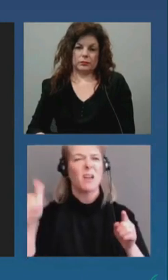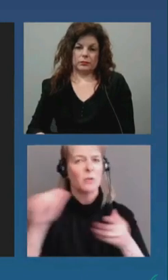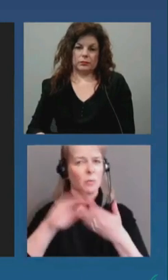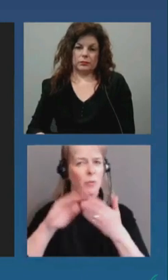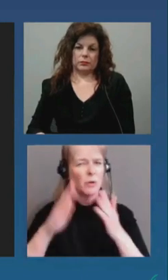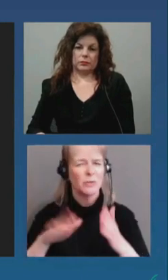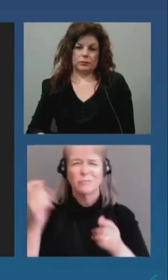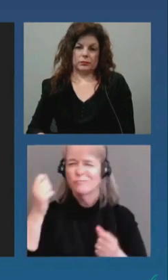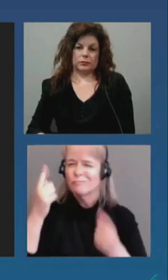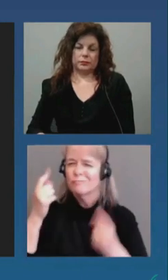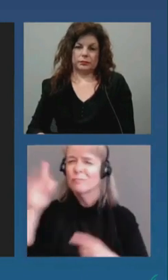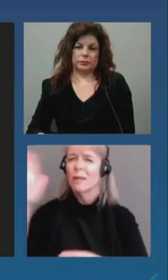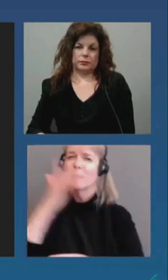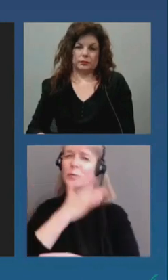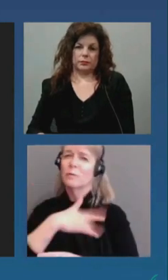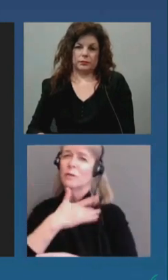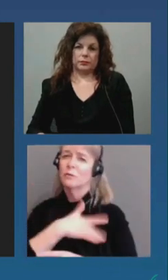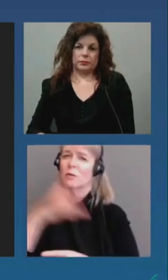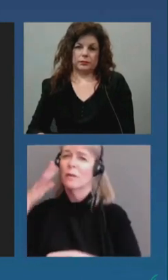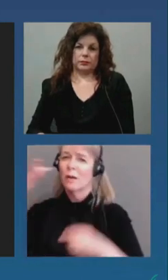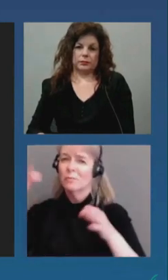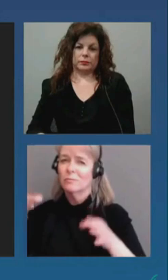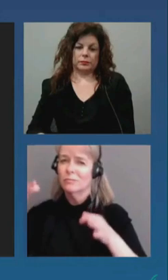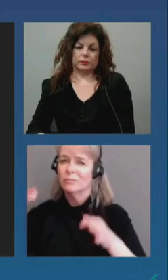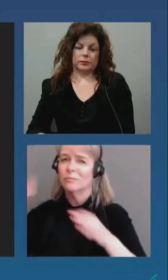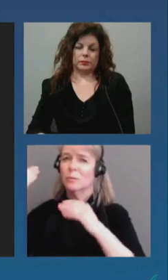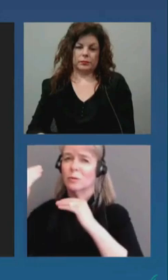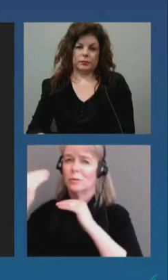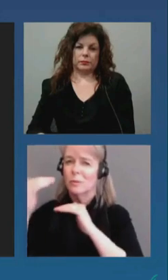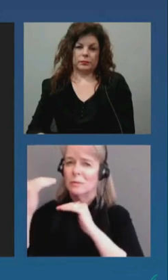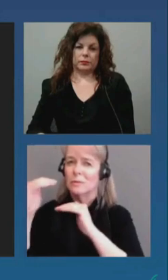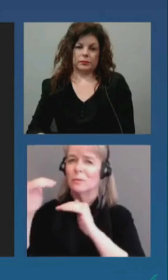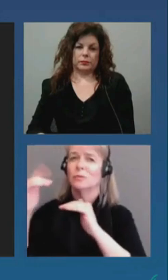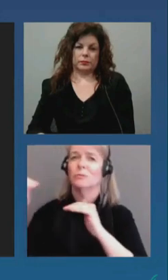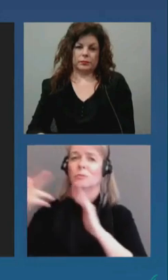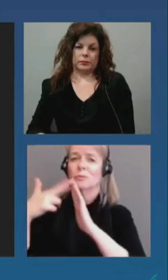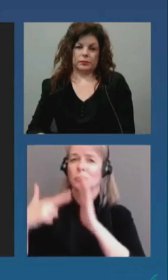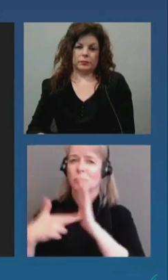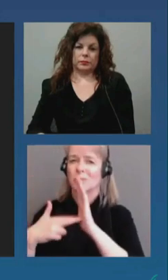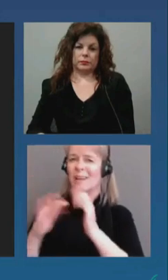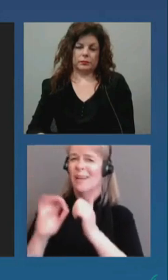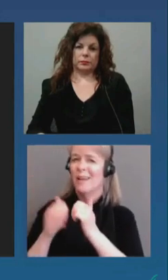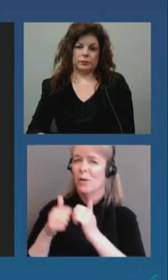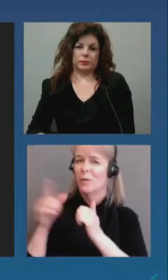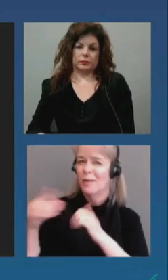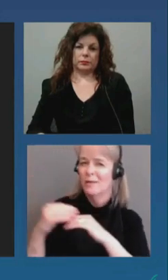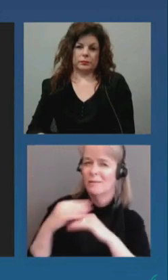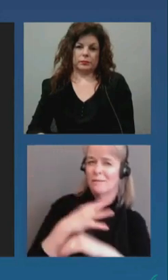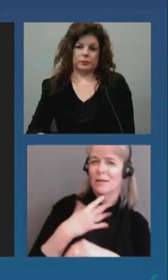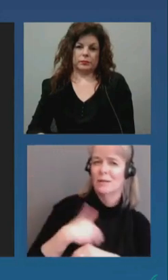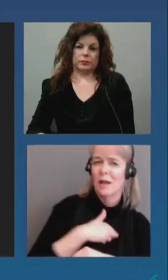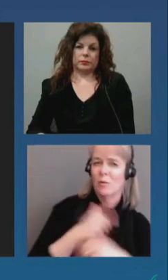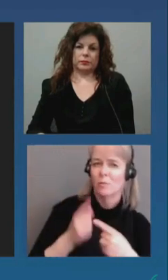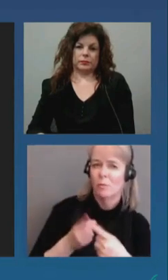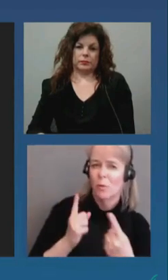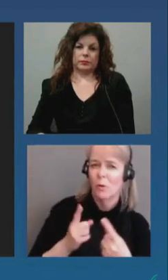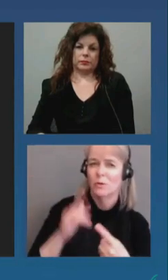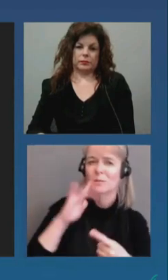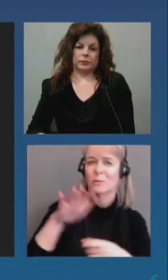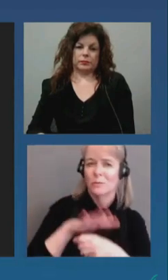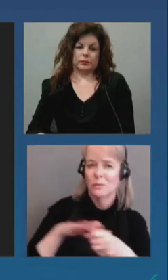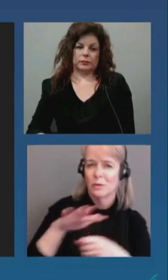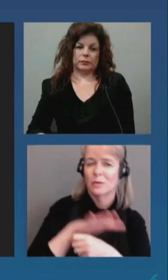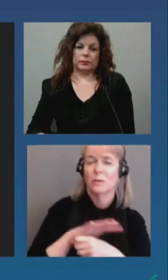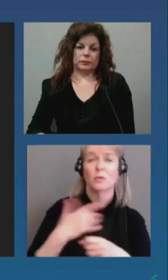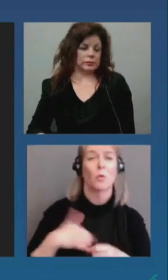border restrictions could contribute best to health outcomes. We did our best literally in real time